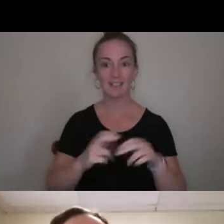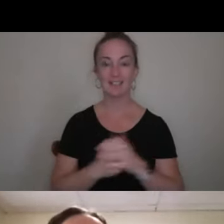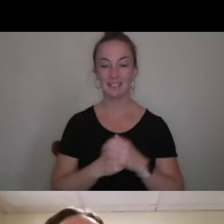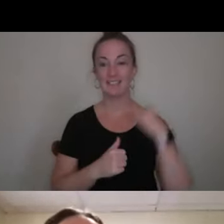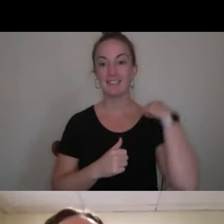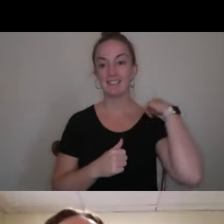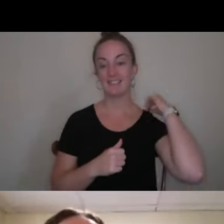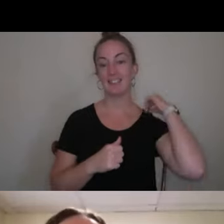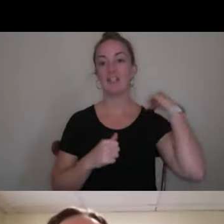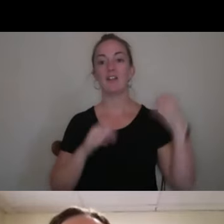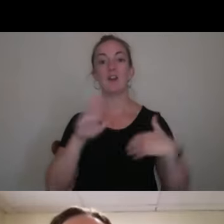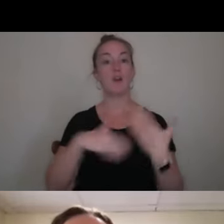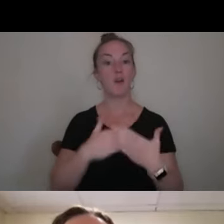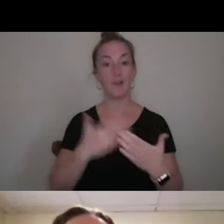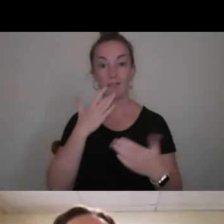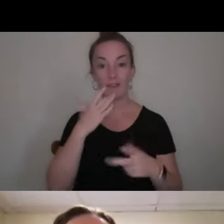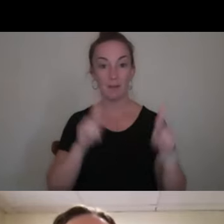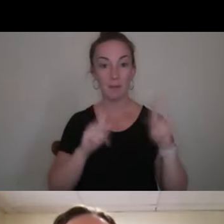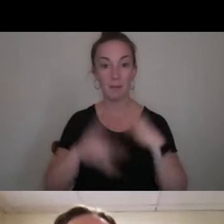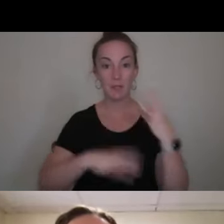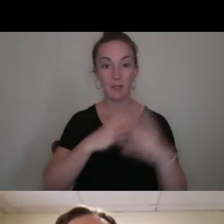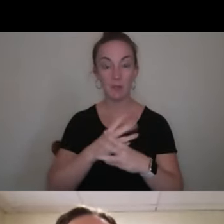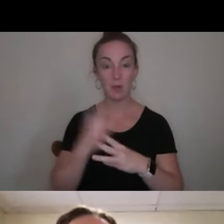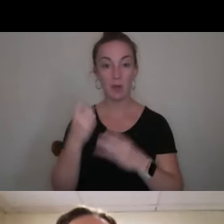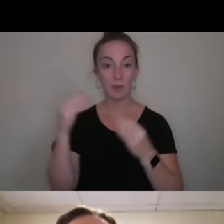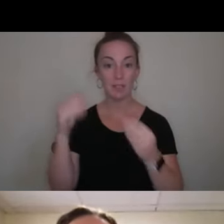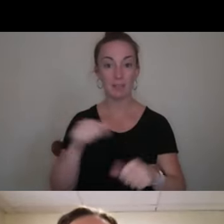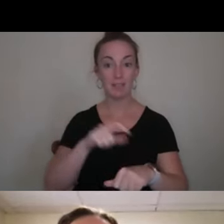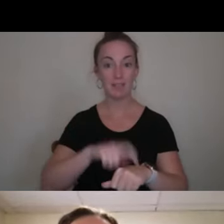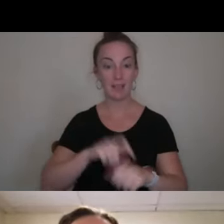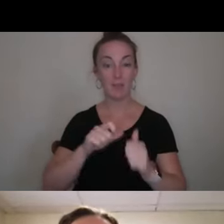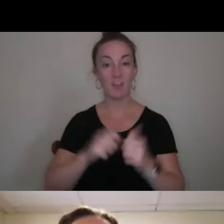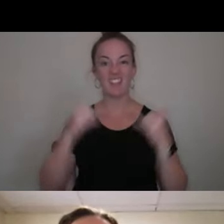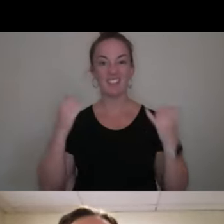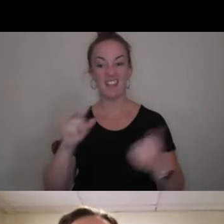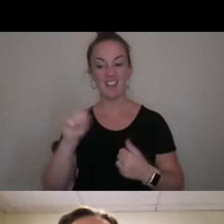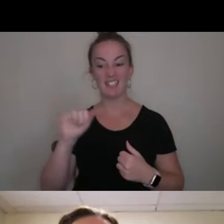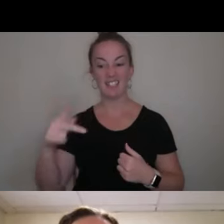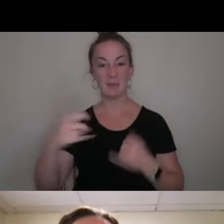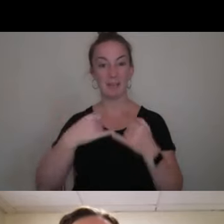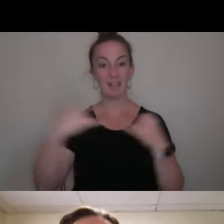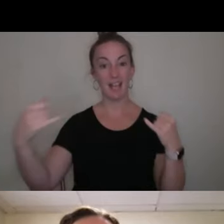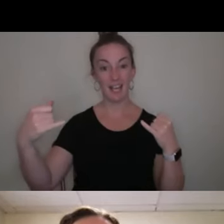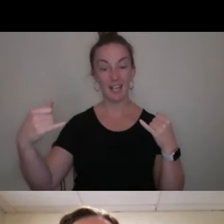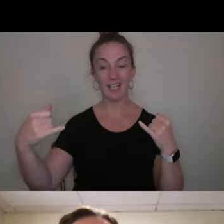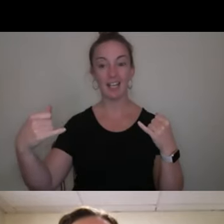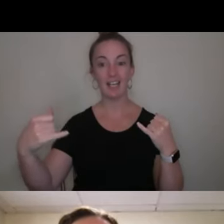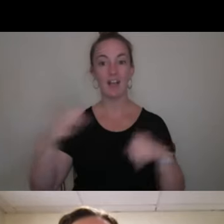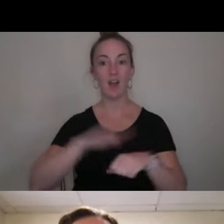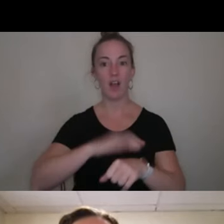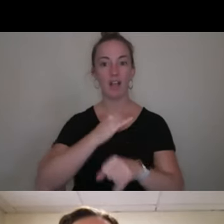the favorite people in the world that you like always spend your time with. But now you're zip lining. I mean, and on campus. So I love